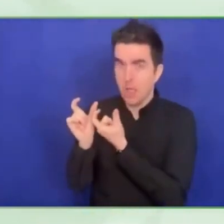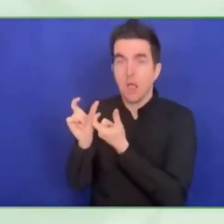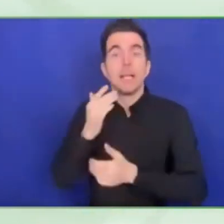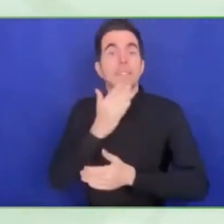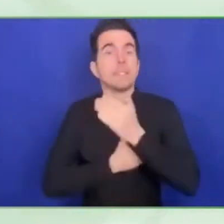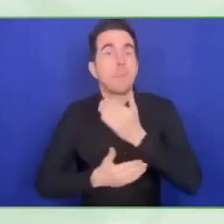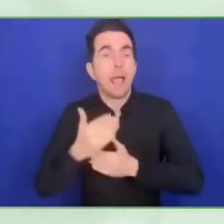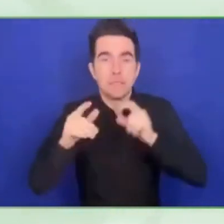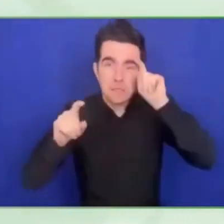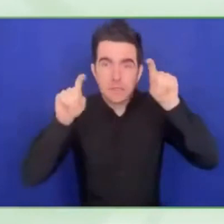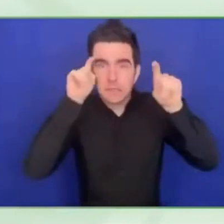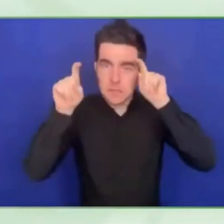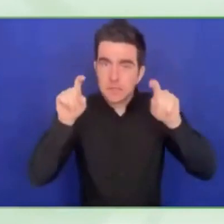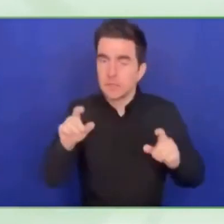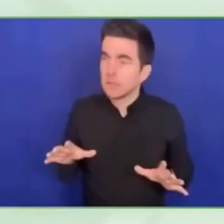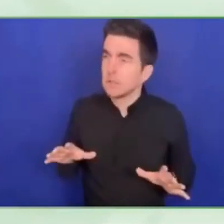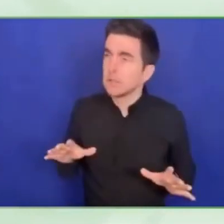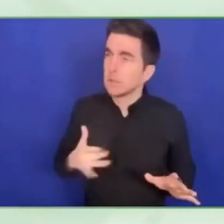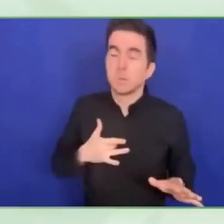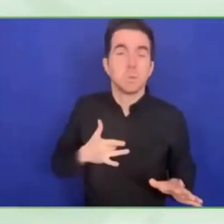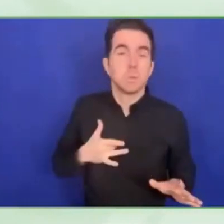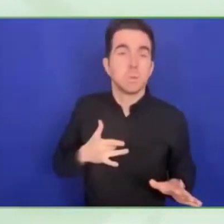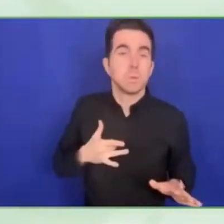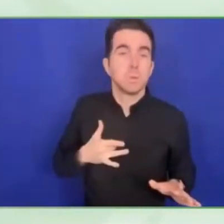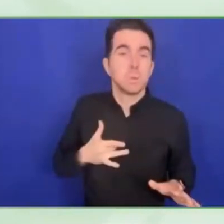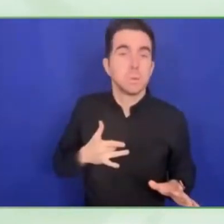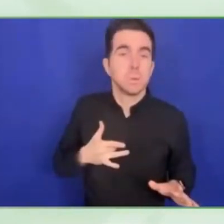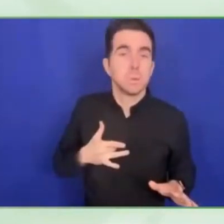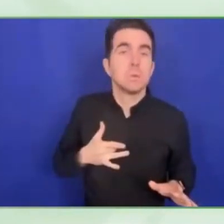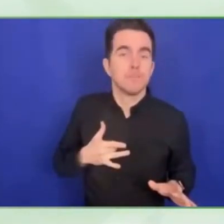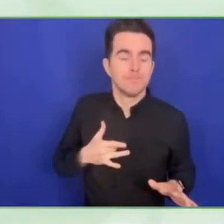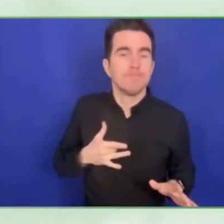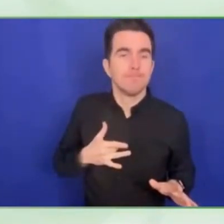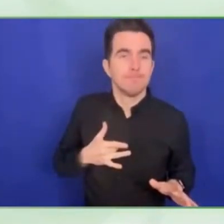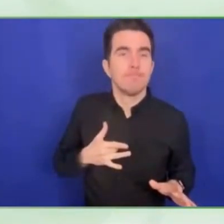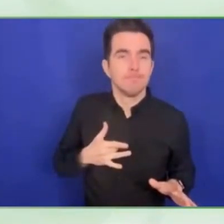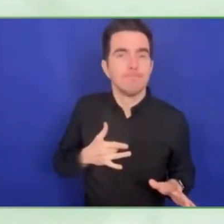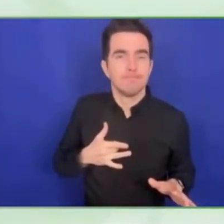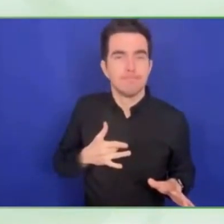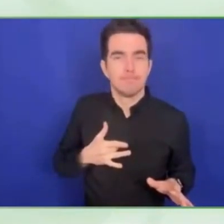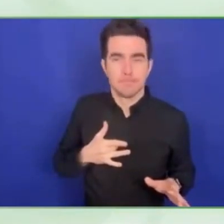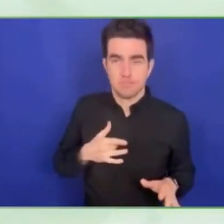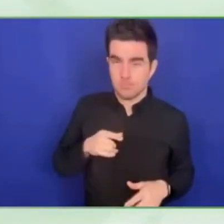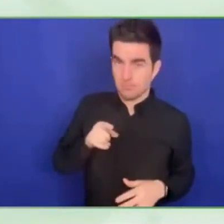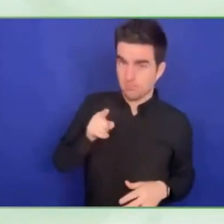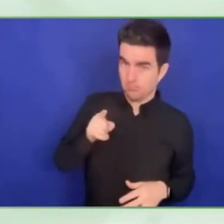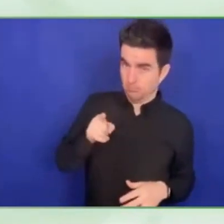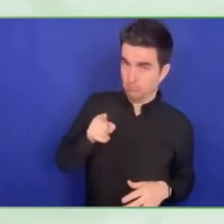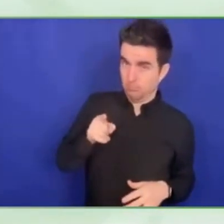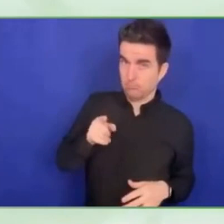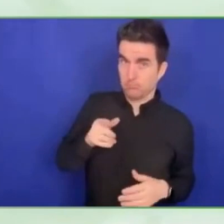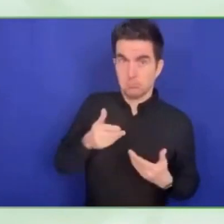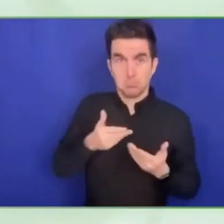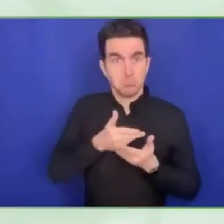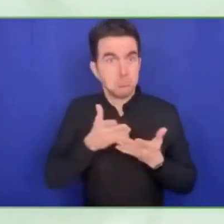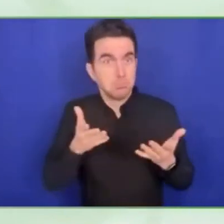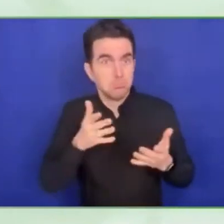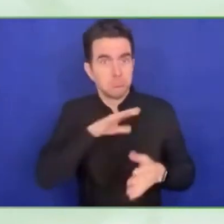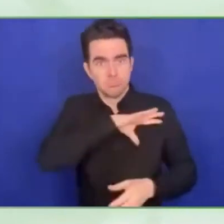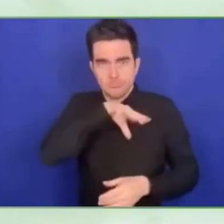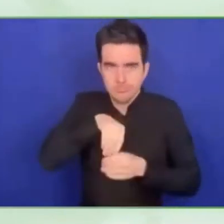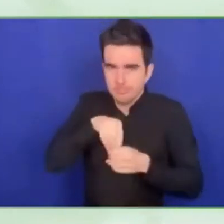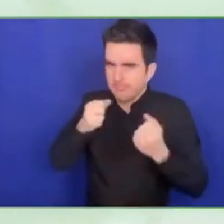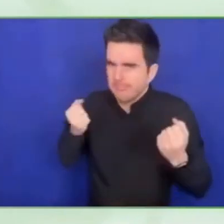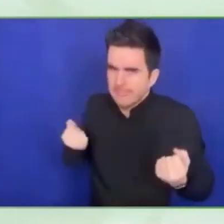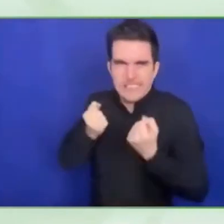for me was the place I knew that I had found my path to lead the establishment